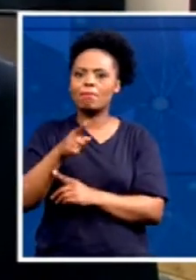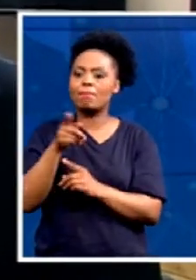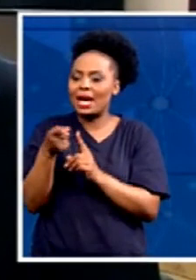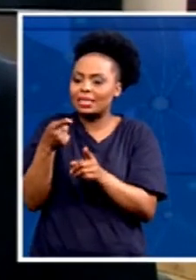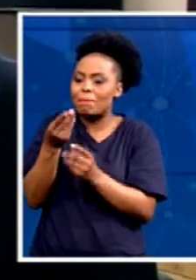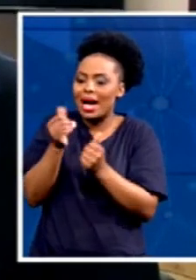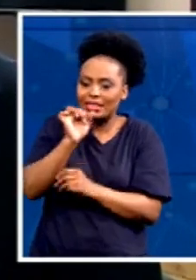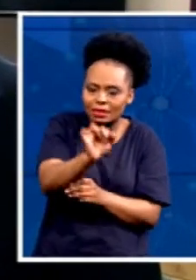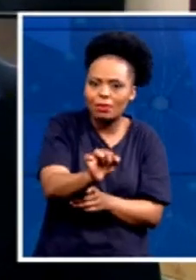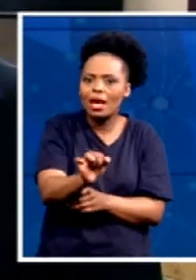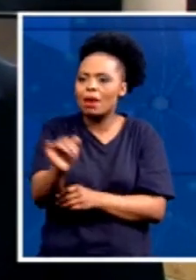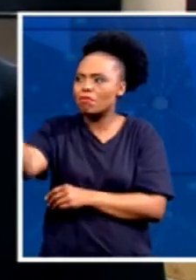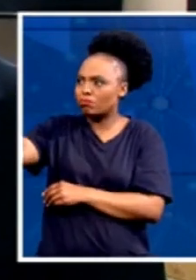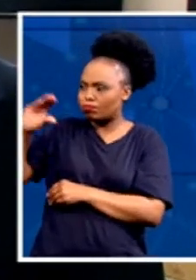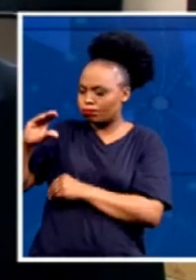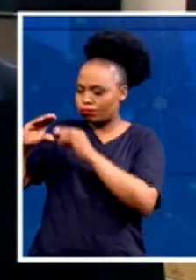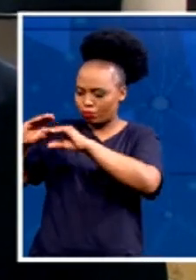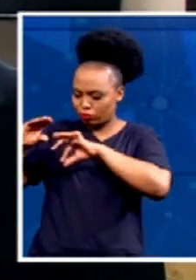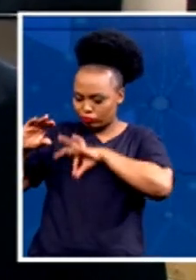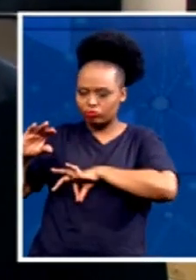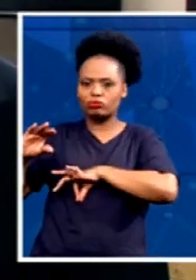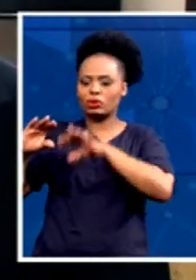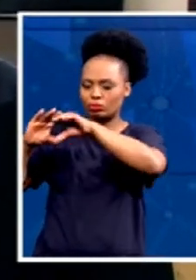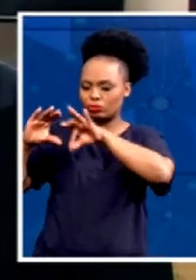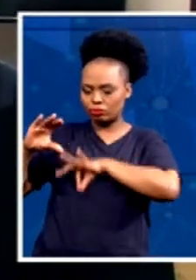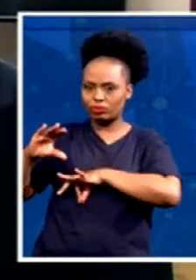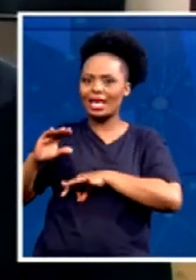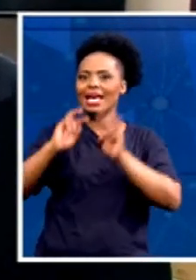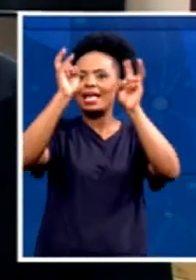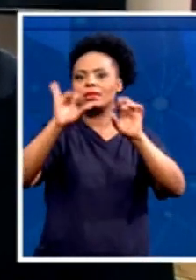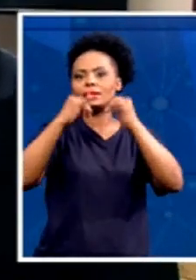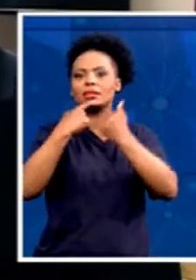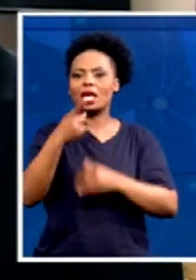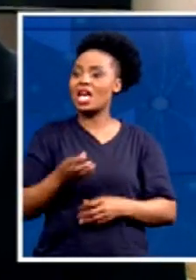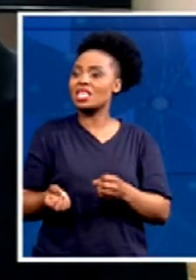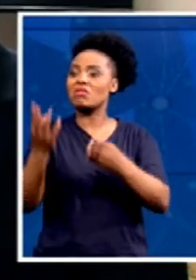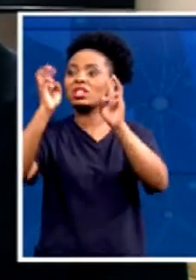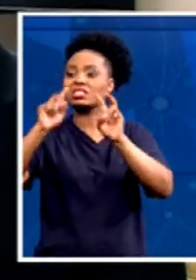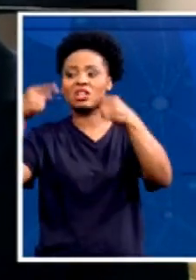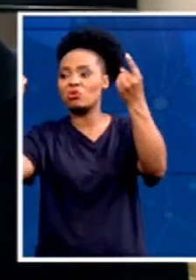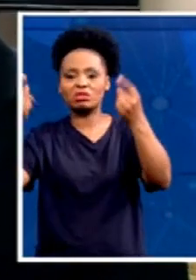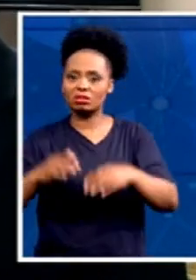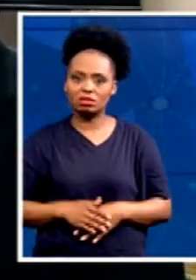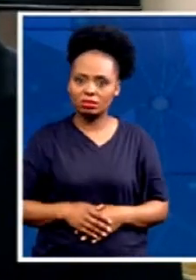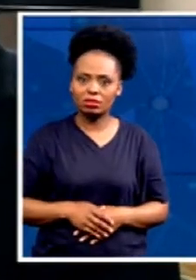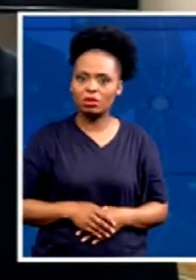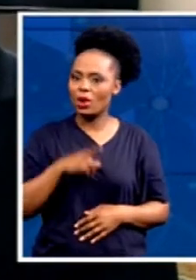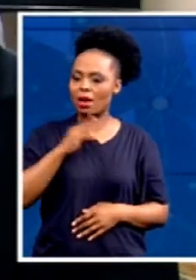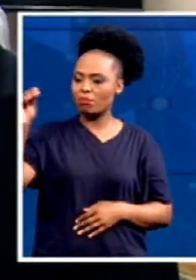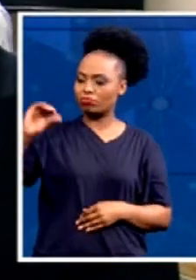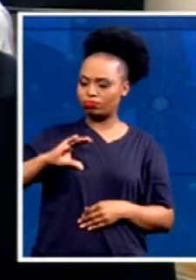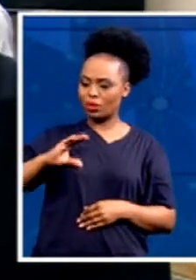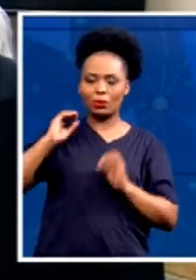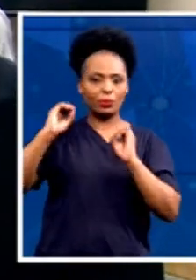we're not going to get electricity anymore. And I mean, if you go and look, that about 43% of